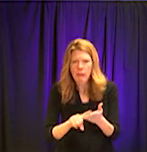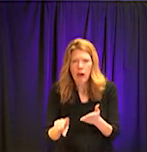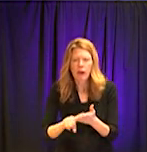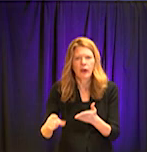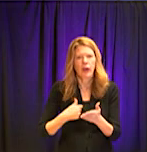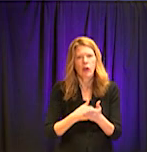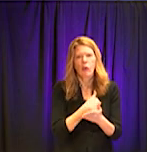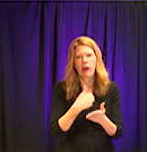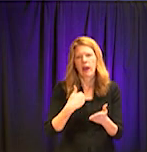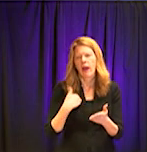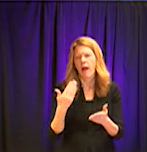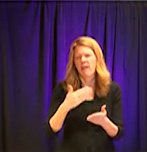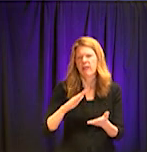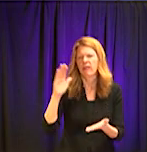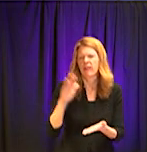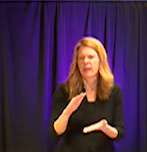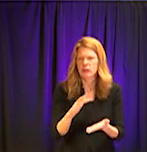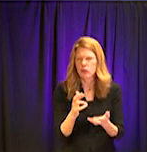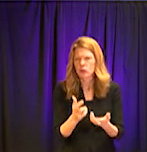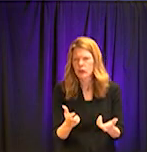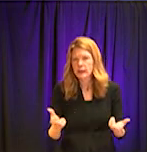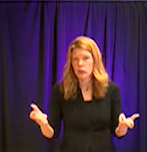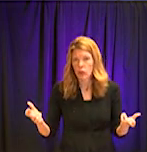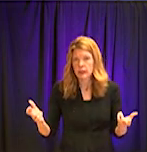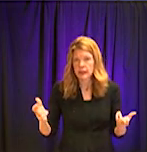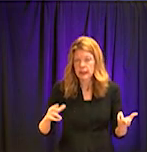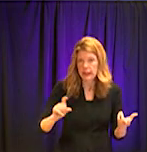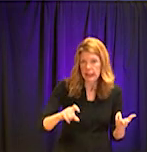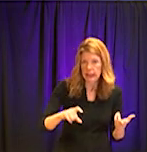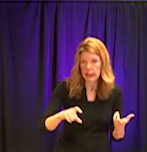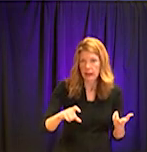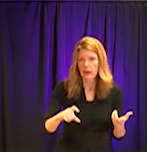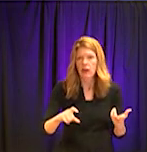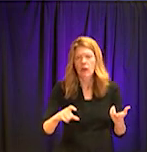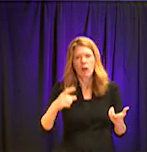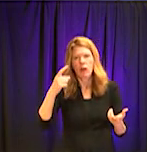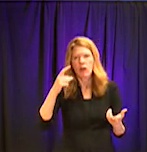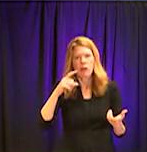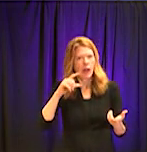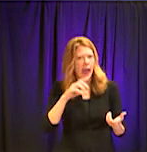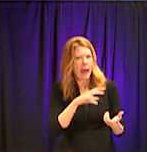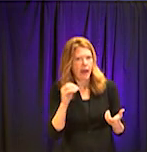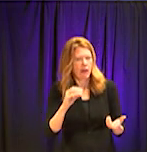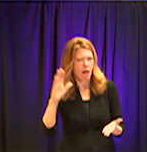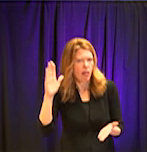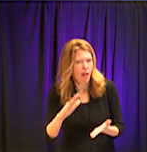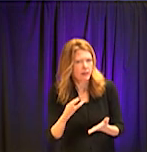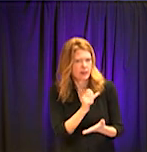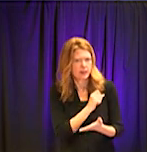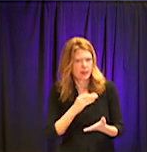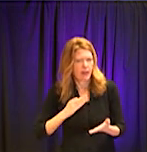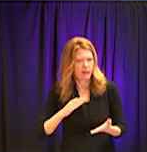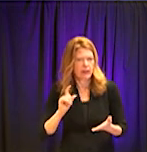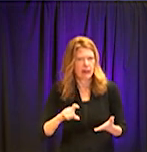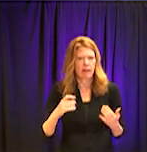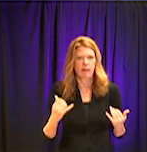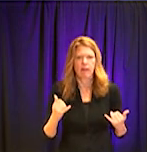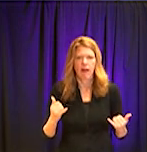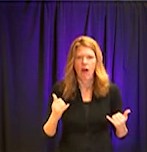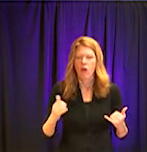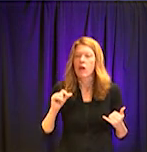resources, with some decrease in staff if this event starts to impact our department.